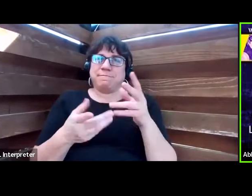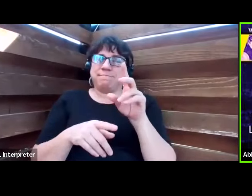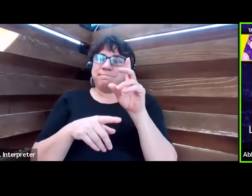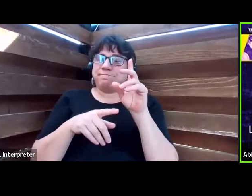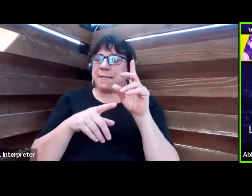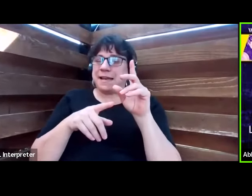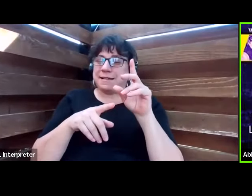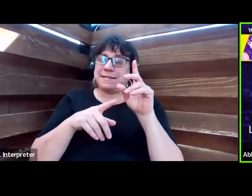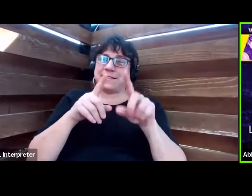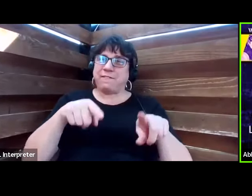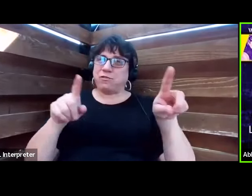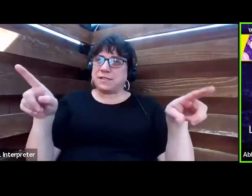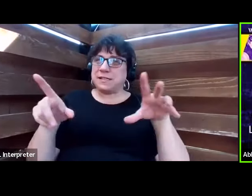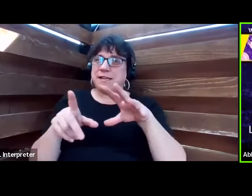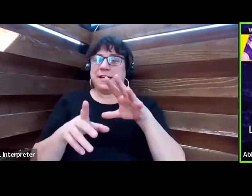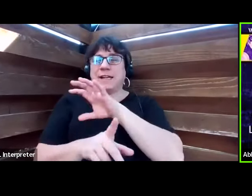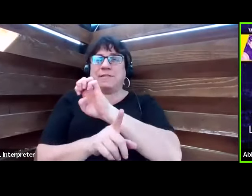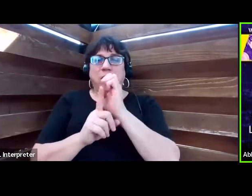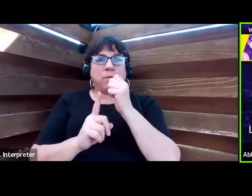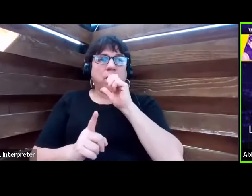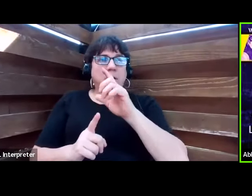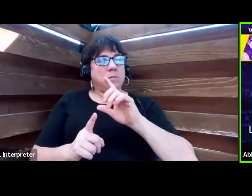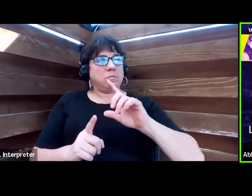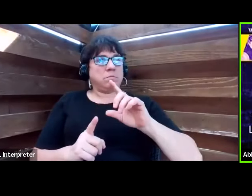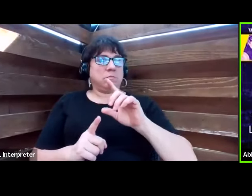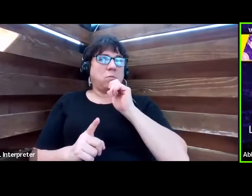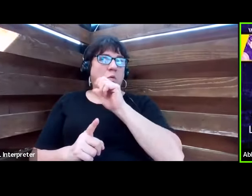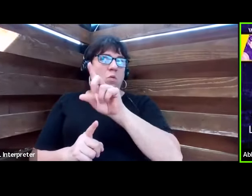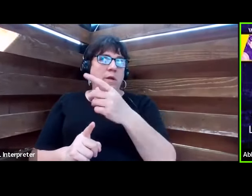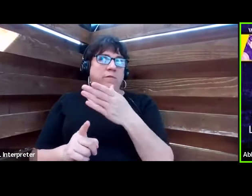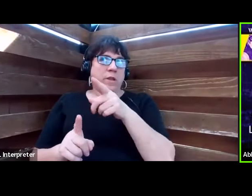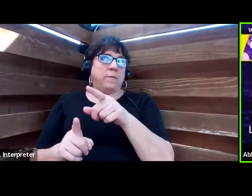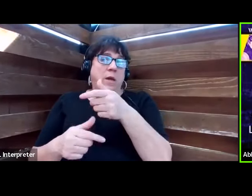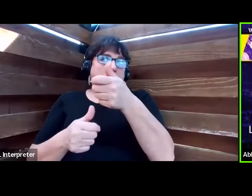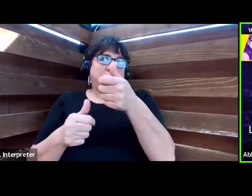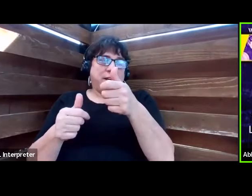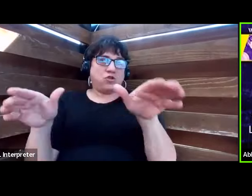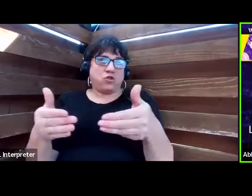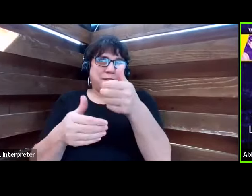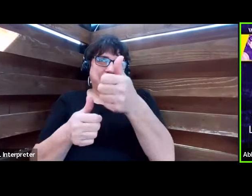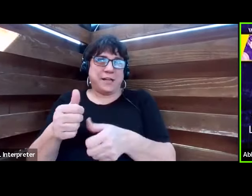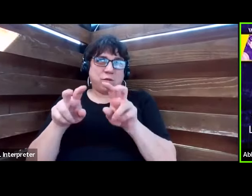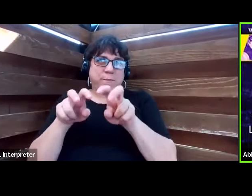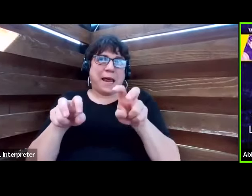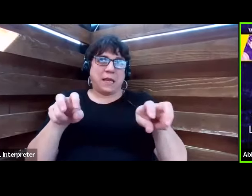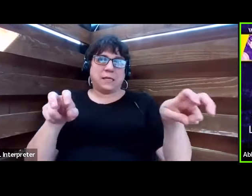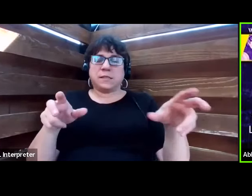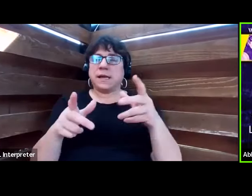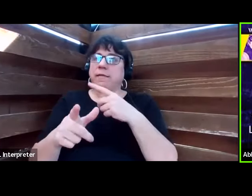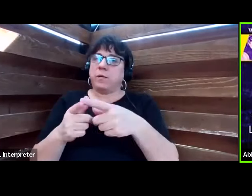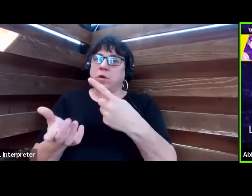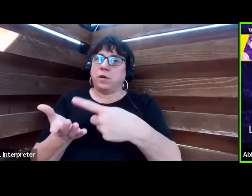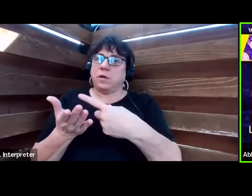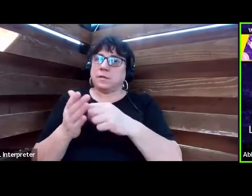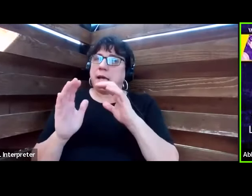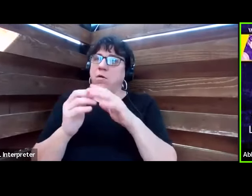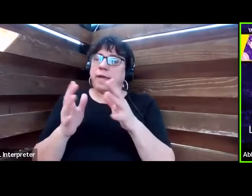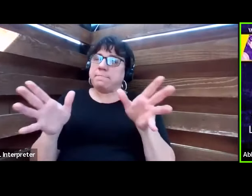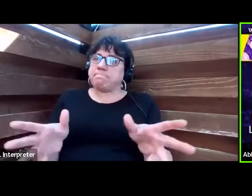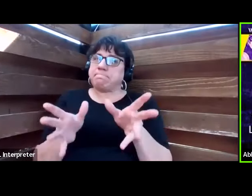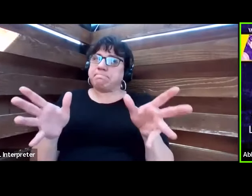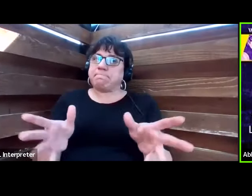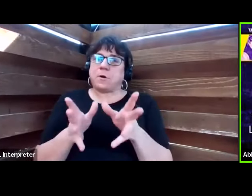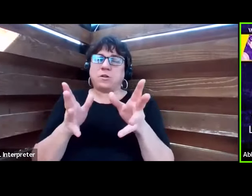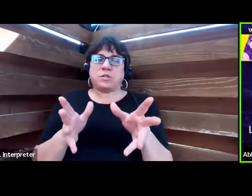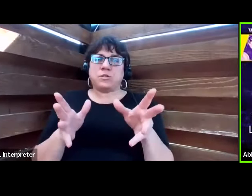everyone in our aerospace community. I'm going to introduce each panelist, and then we'll discuss how they are driving diversity in